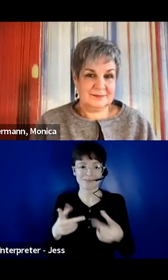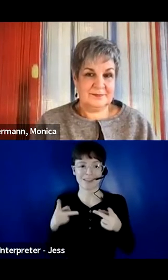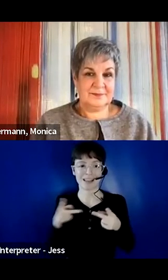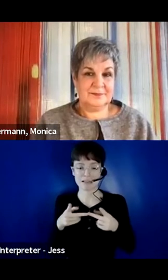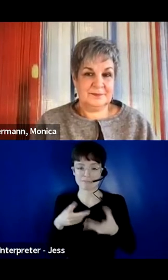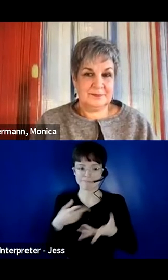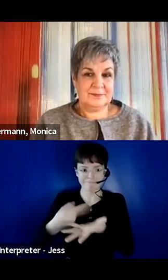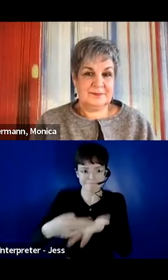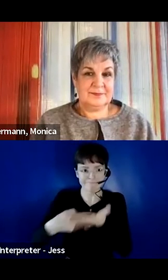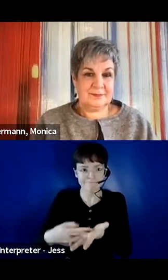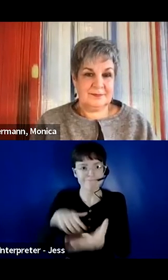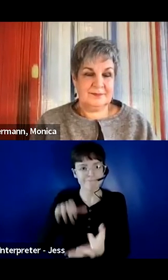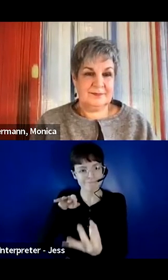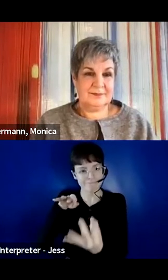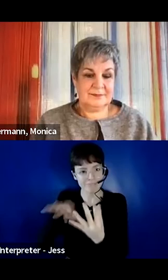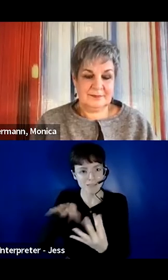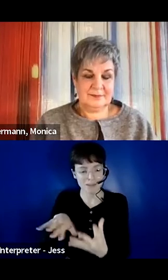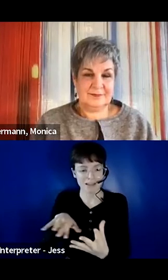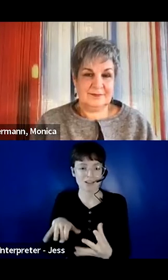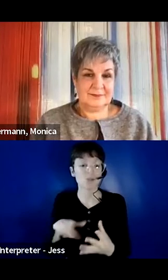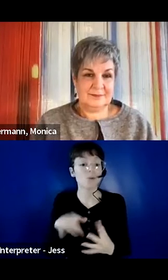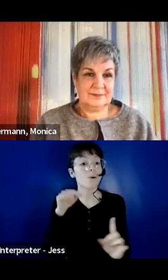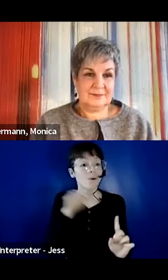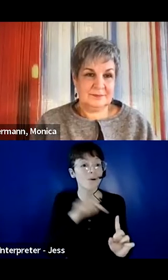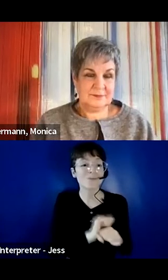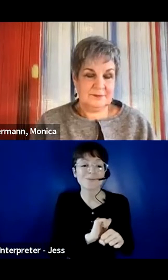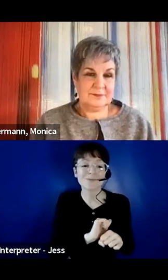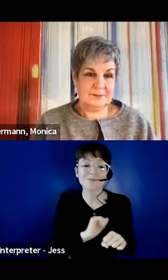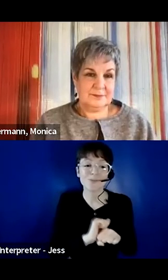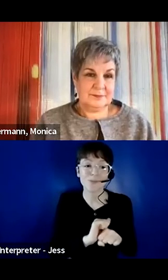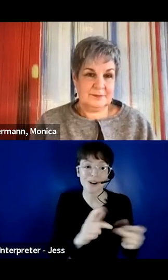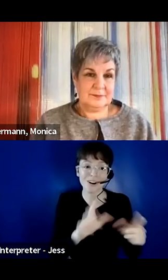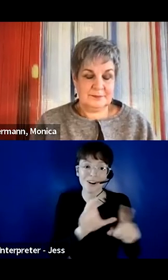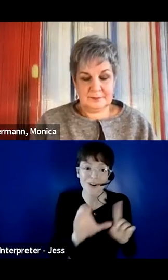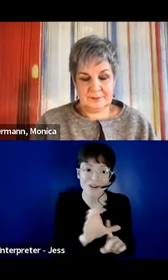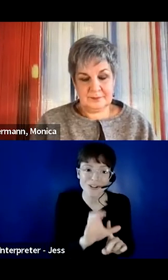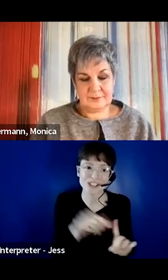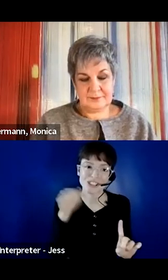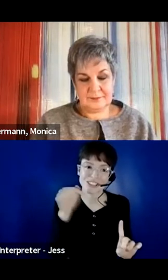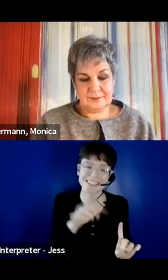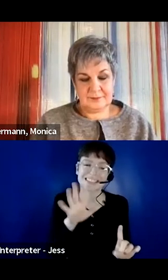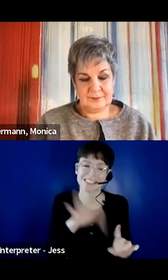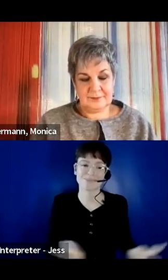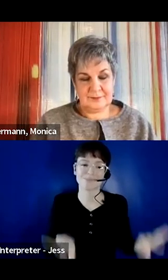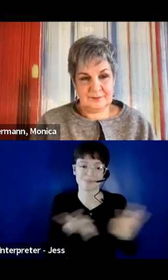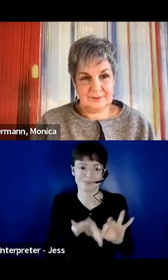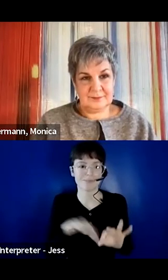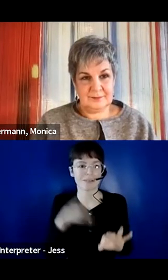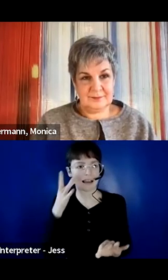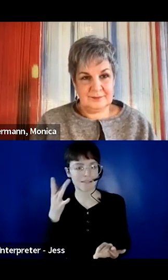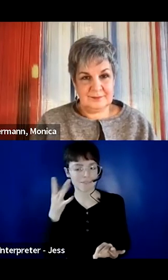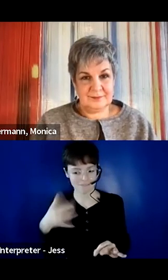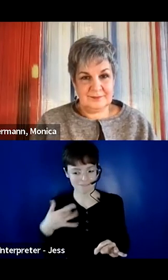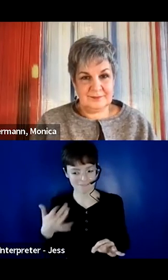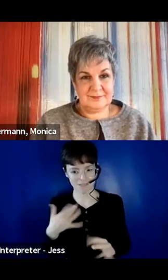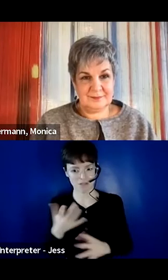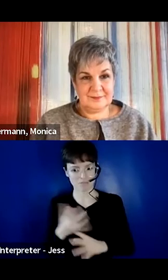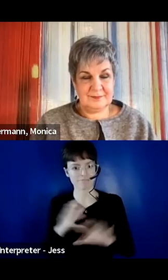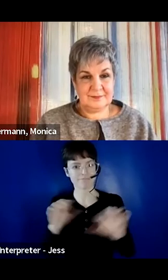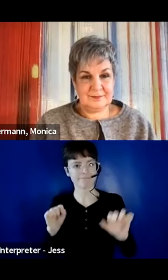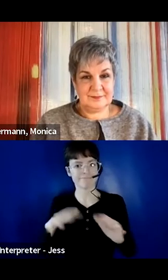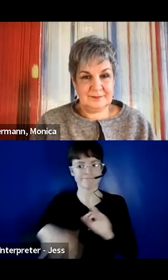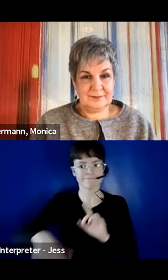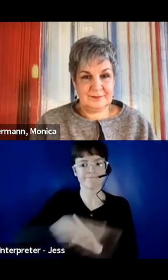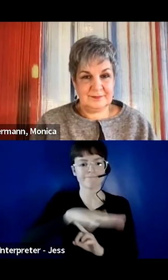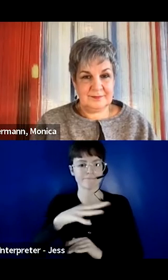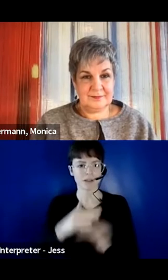think that the workplace culture plays a really significant role in that to have dialogue around inclusive language. And,